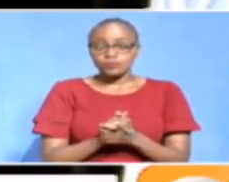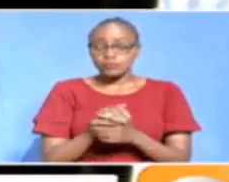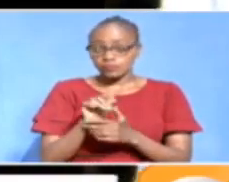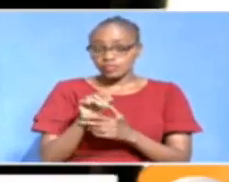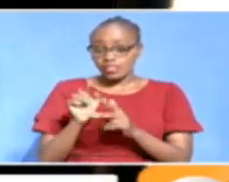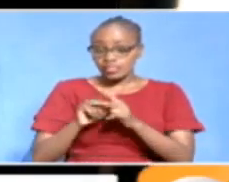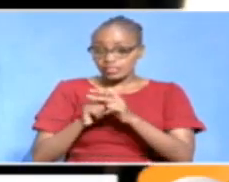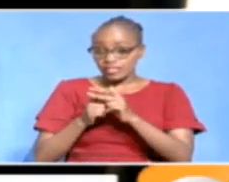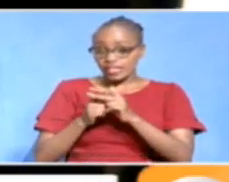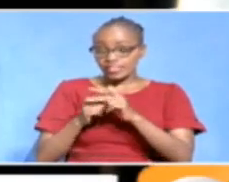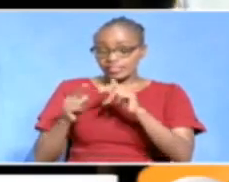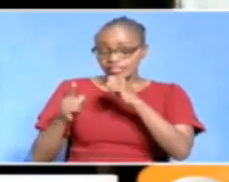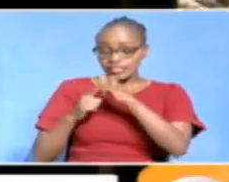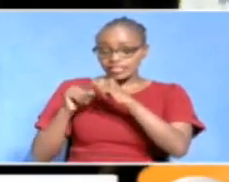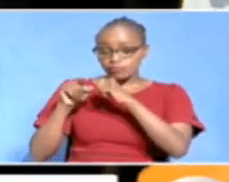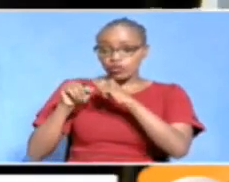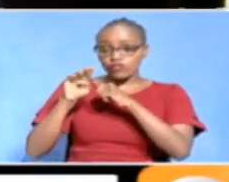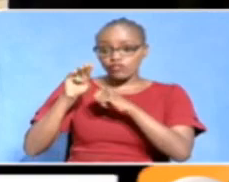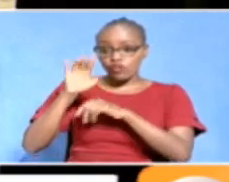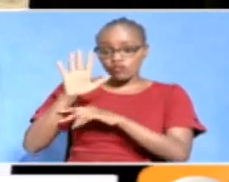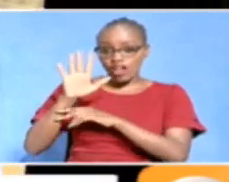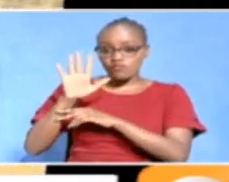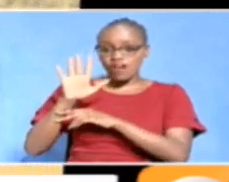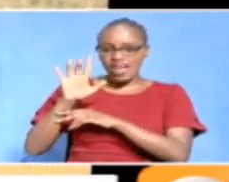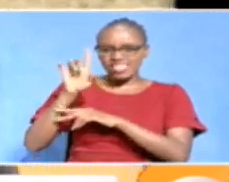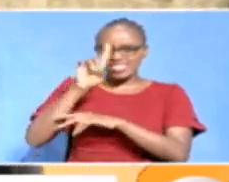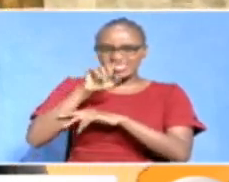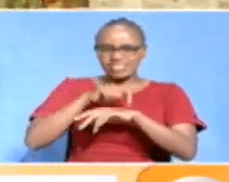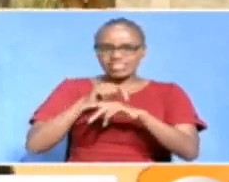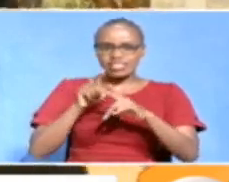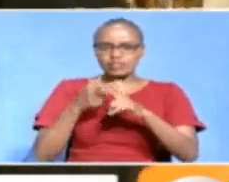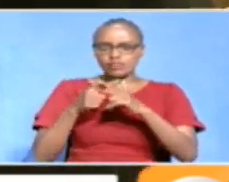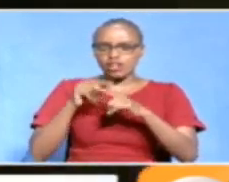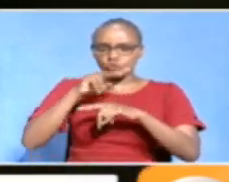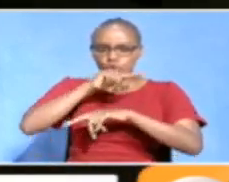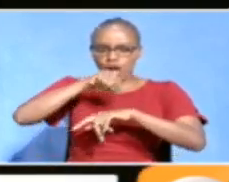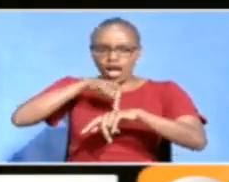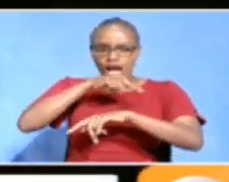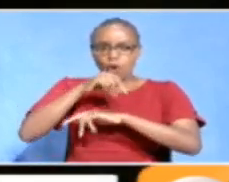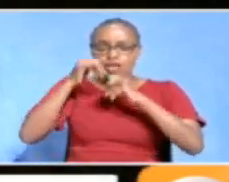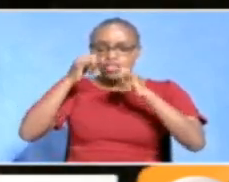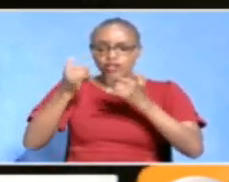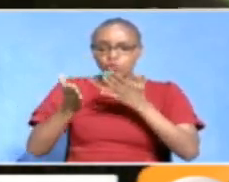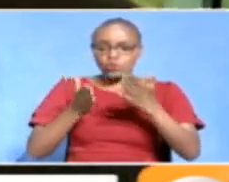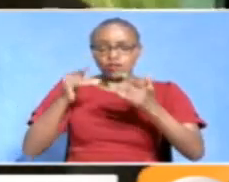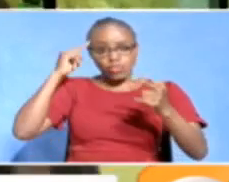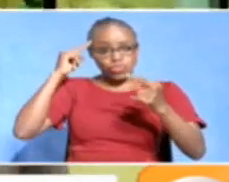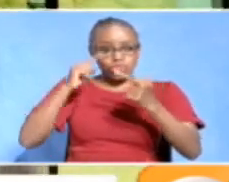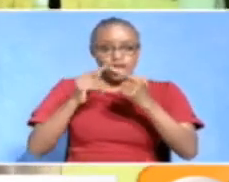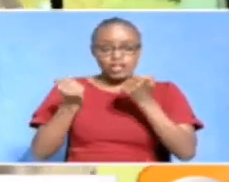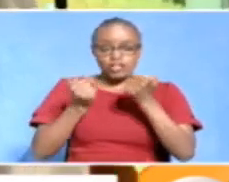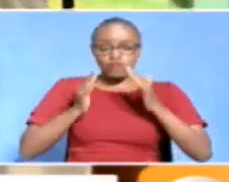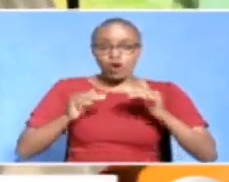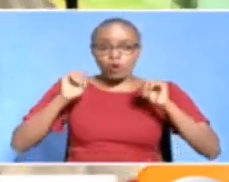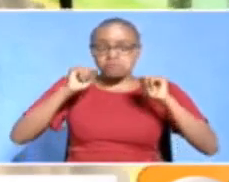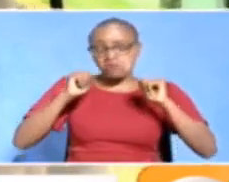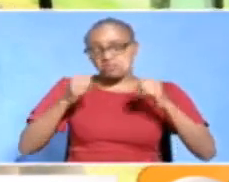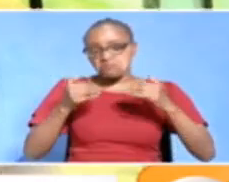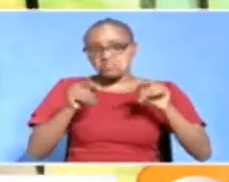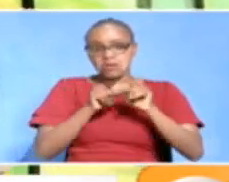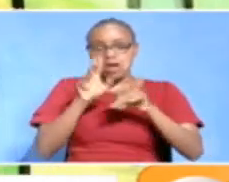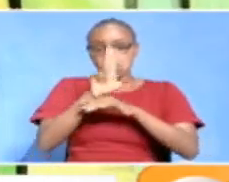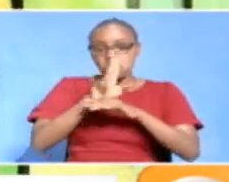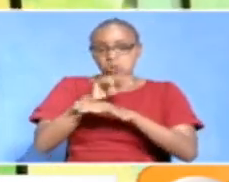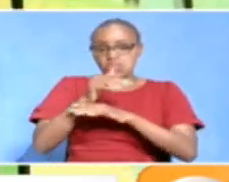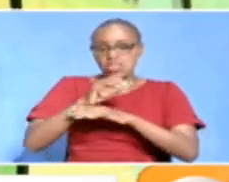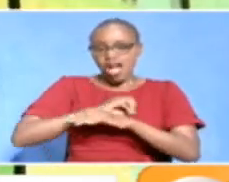Starting 6.45am on weekdays with a frequency of two hours. The new service is targeted at riders who would otherwise use